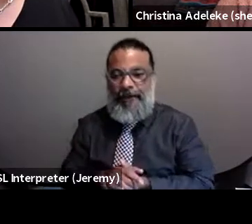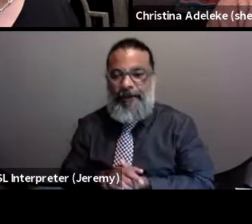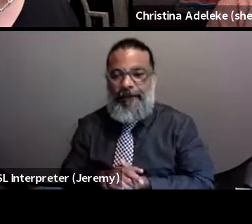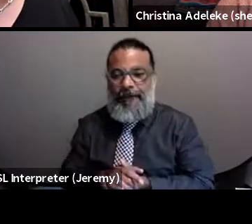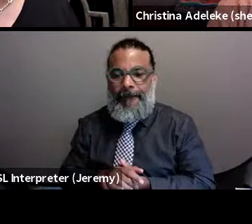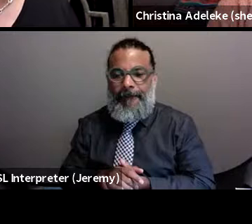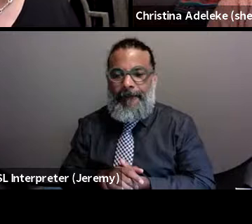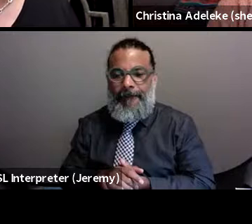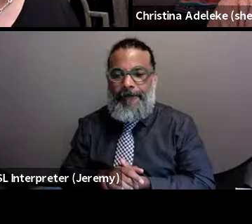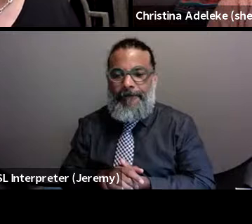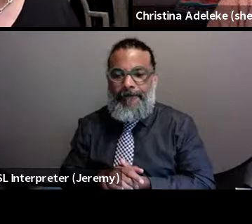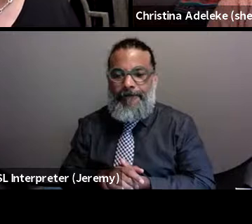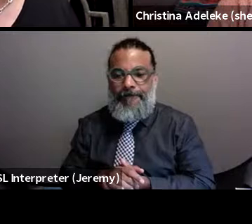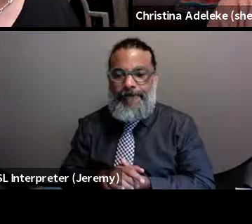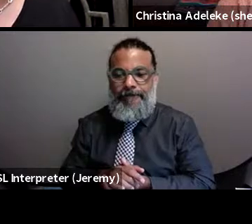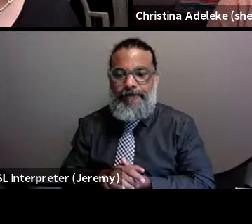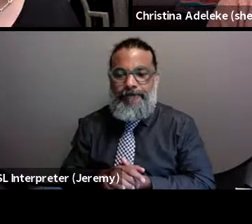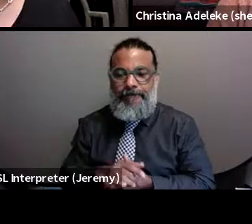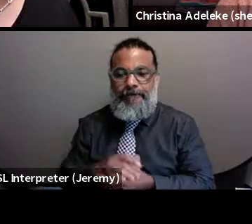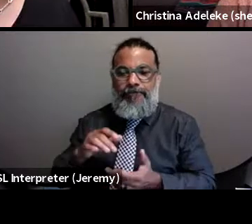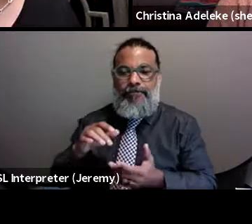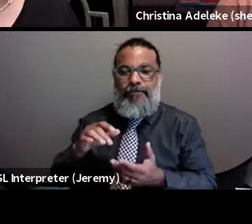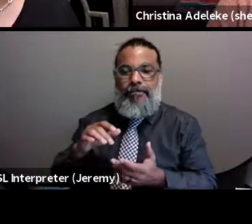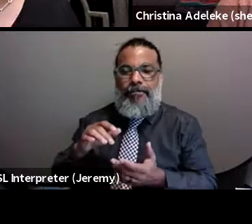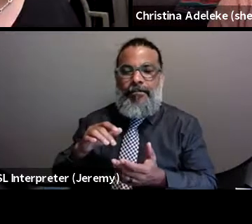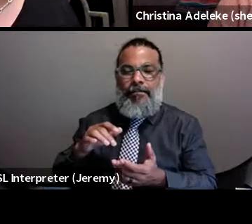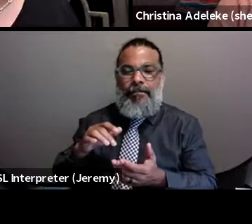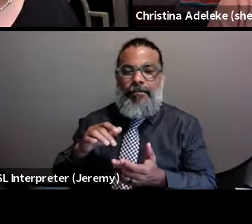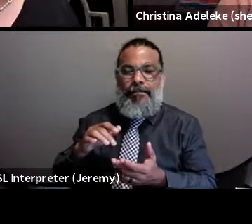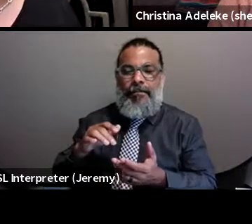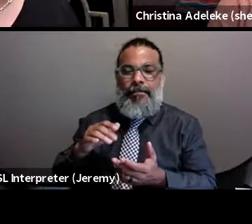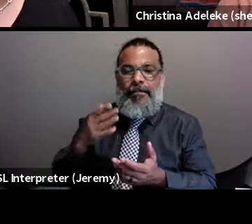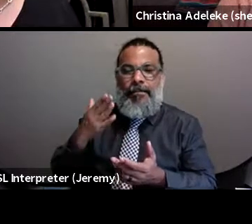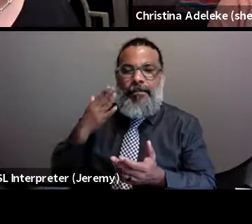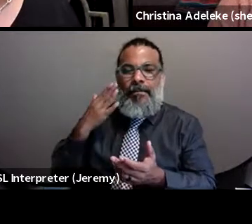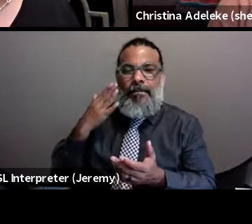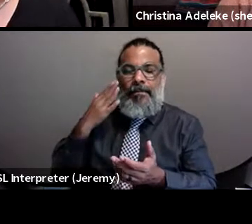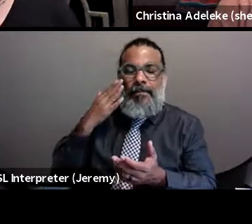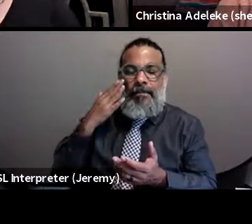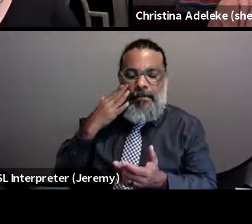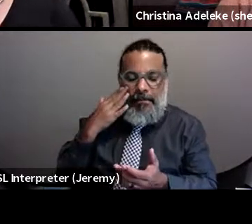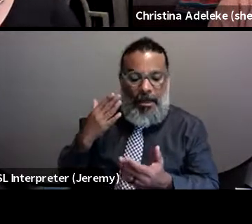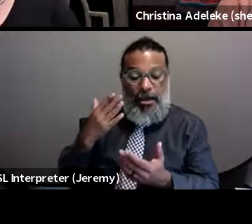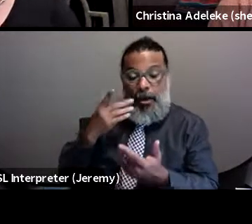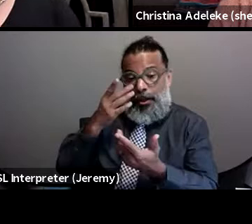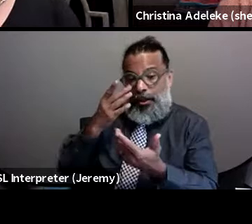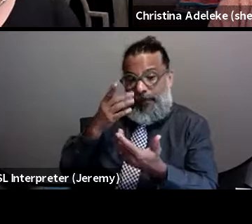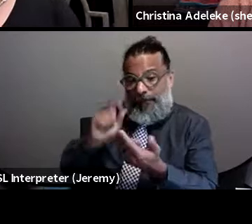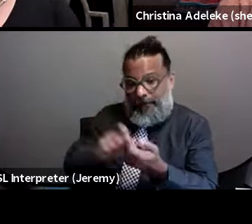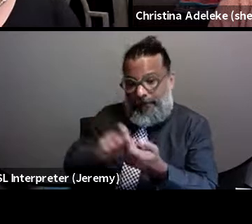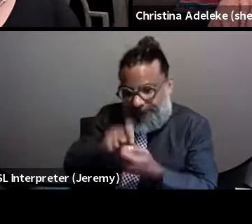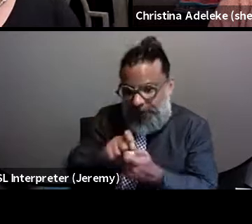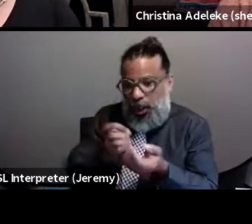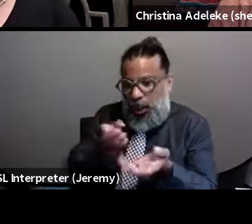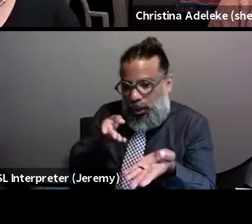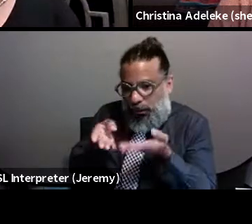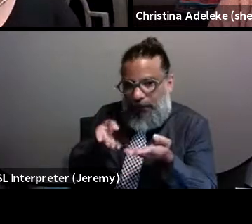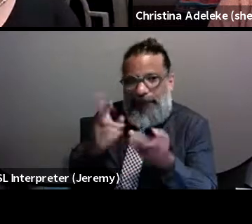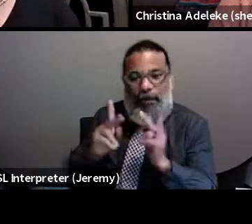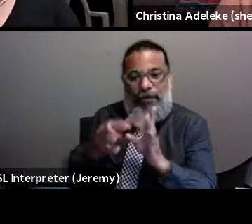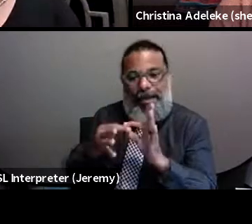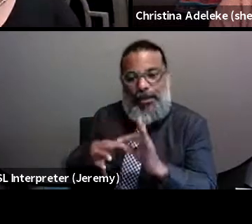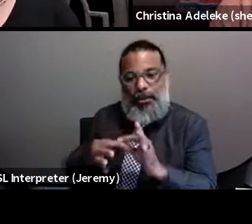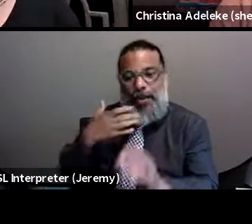a lot in the sense that I know the definite, you know, services in terms of aging,